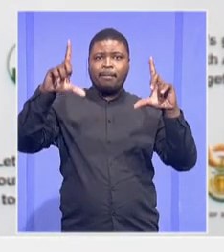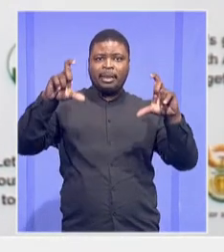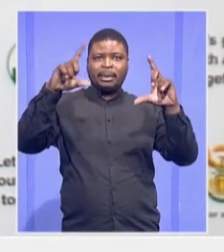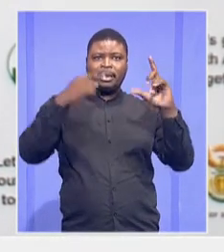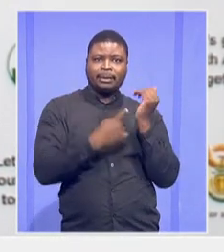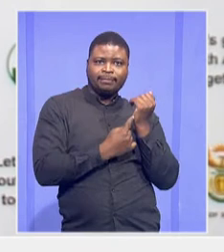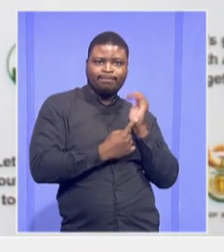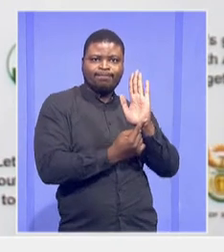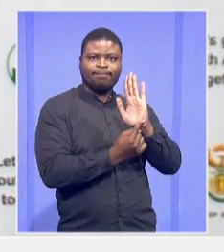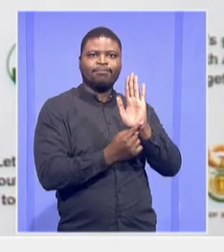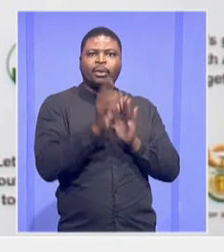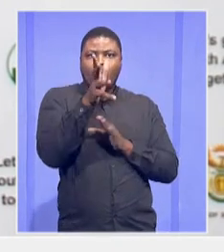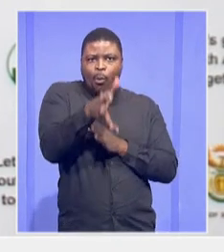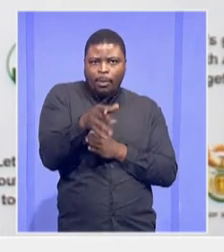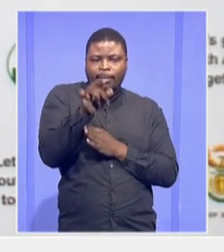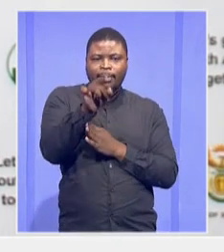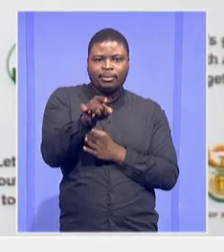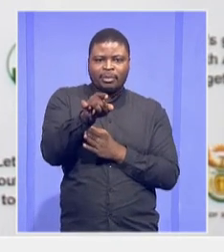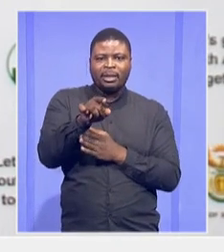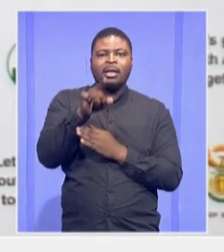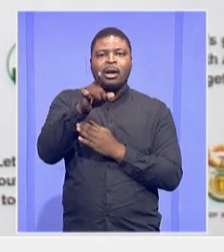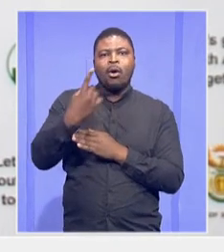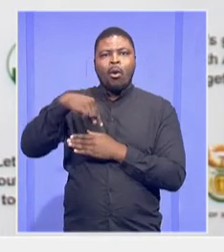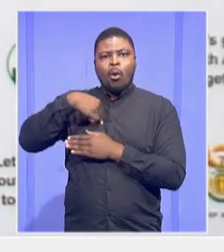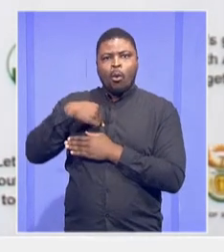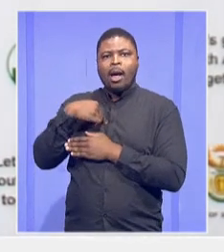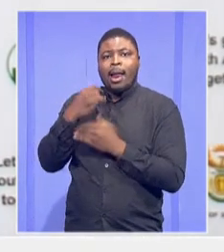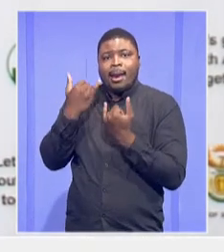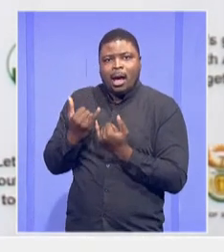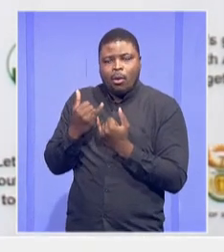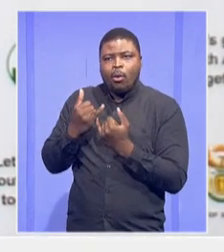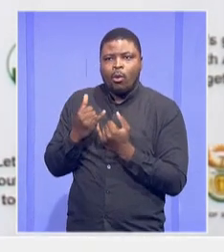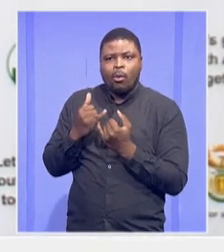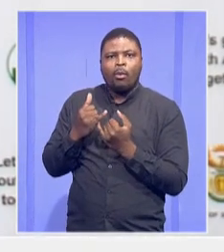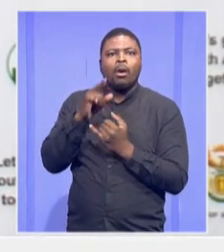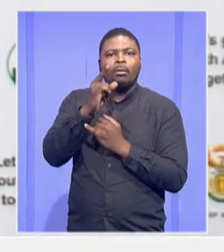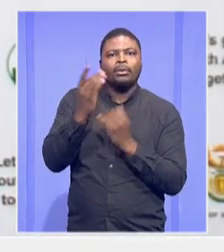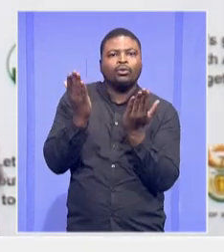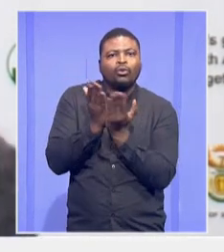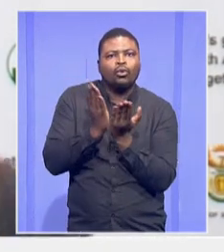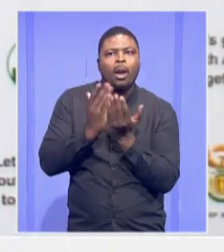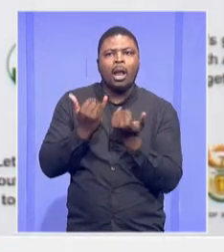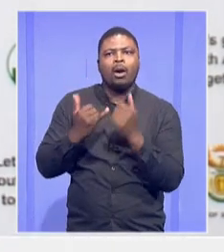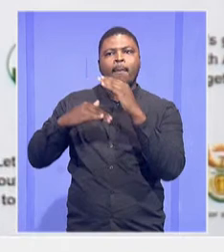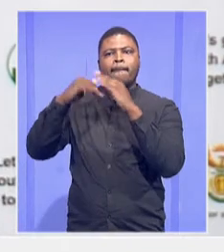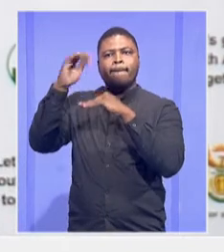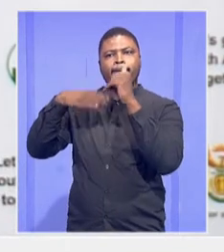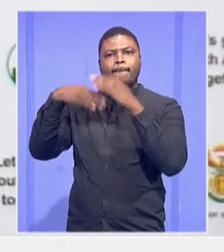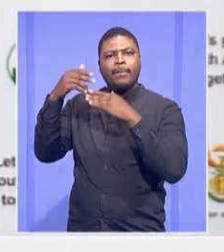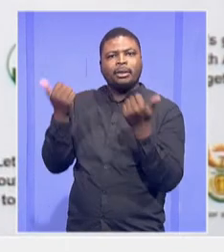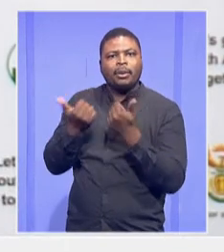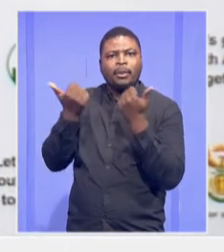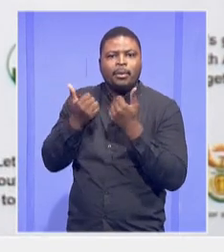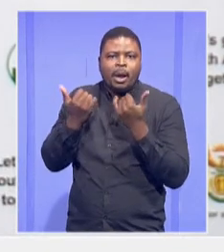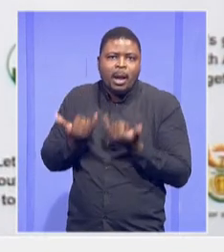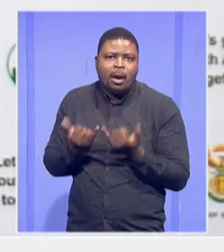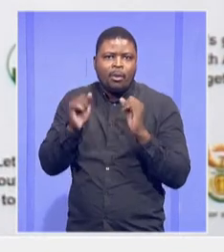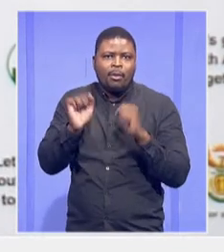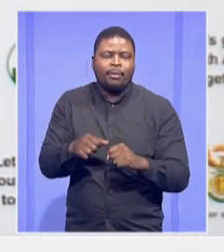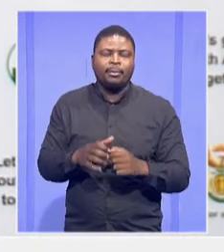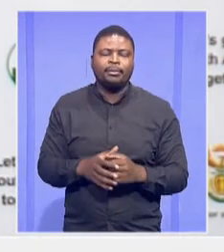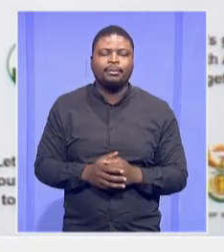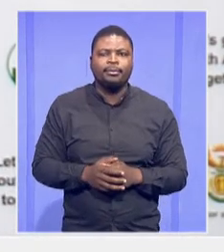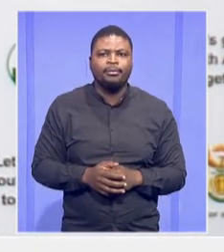kind of facilities that we've been able to roll out over time. Well, as we indicated